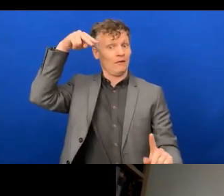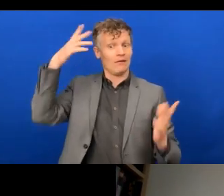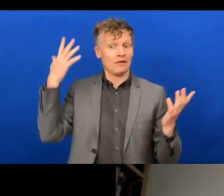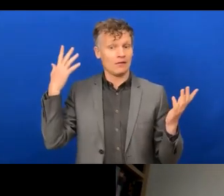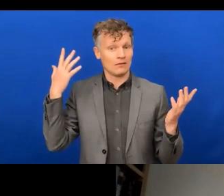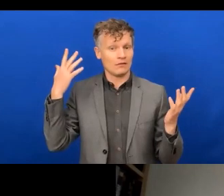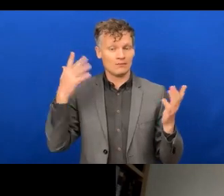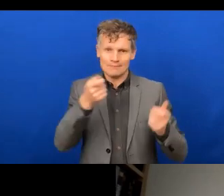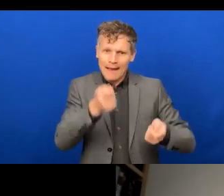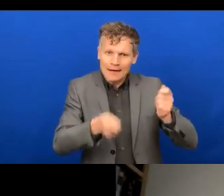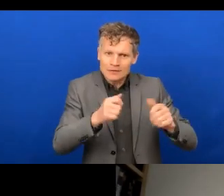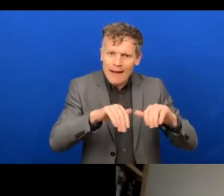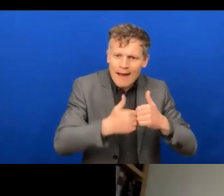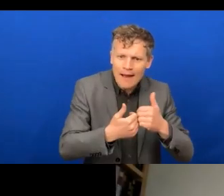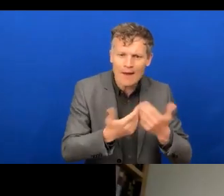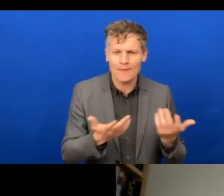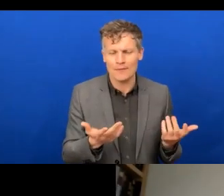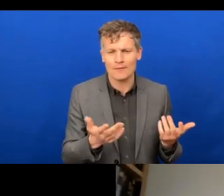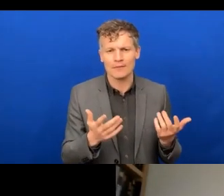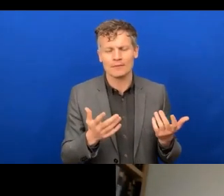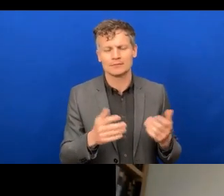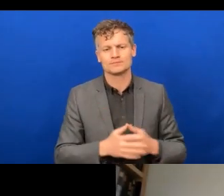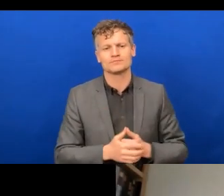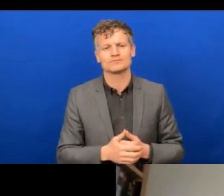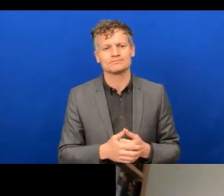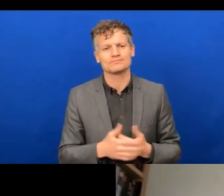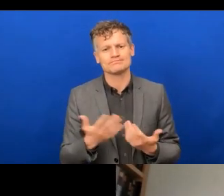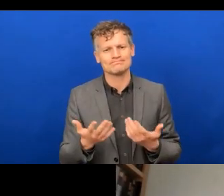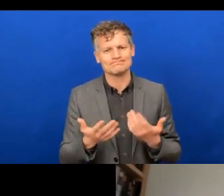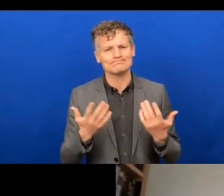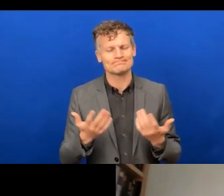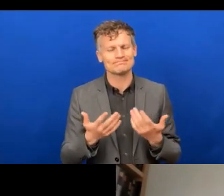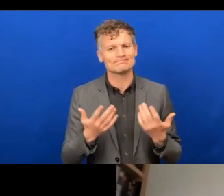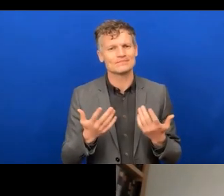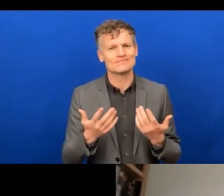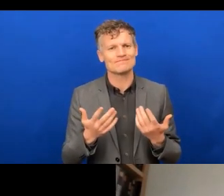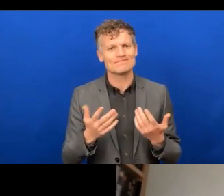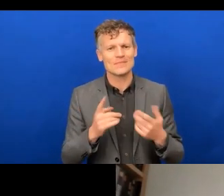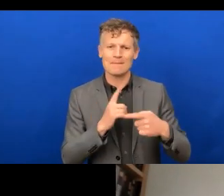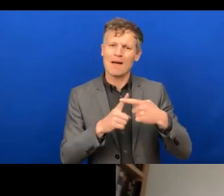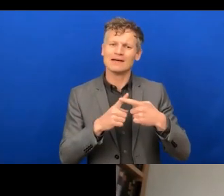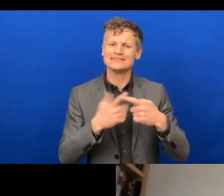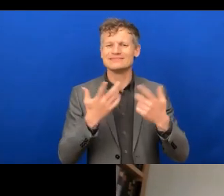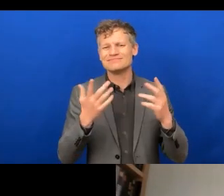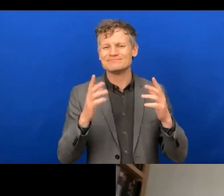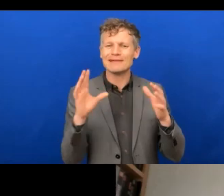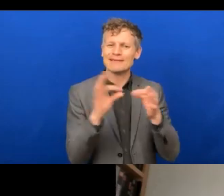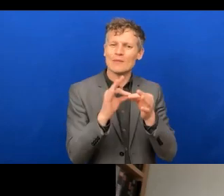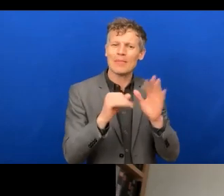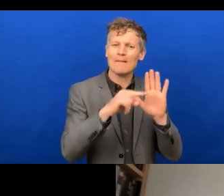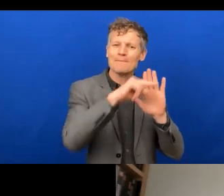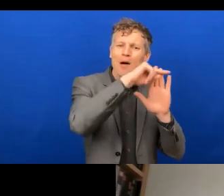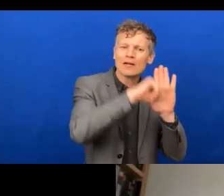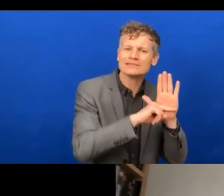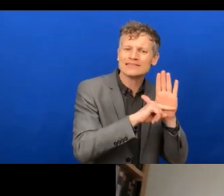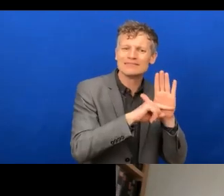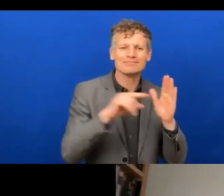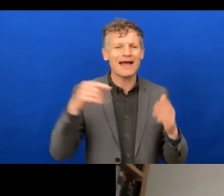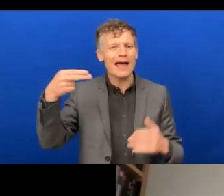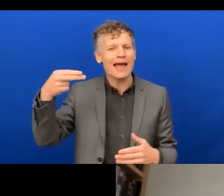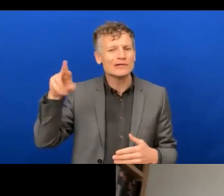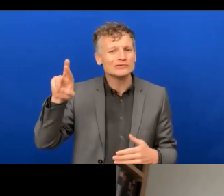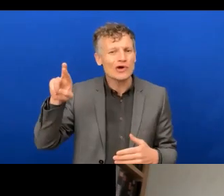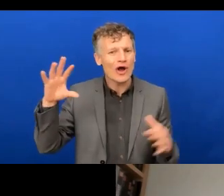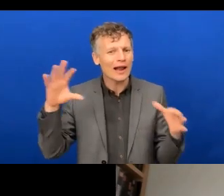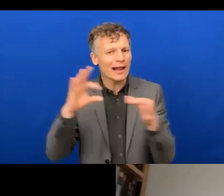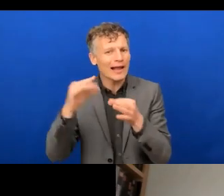have the sort of the, the policy around it, making sure that we've got the right HR processes and all of